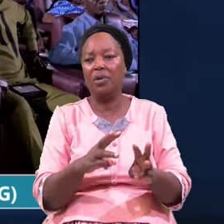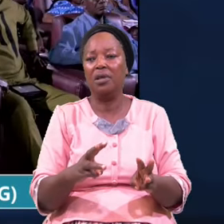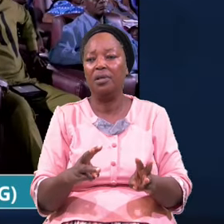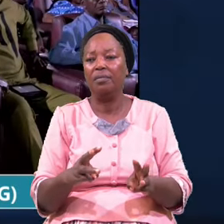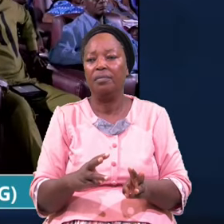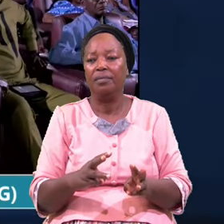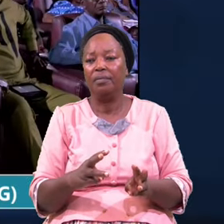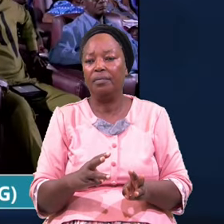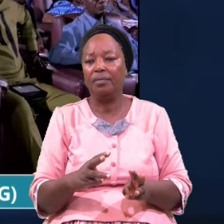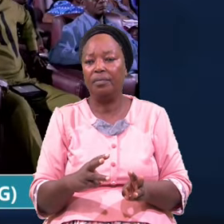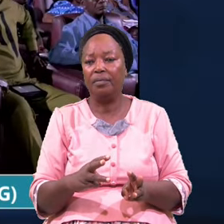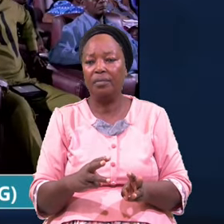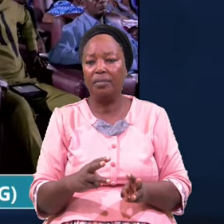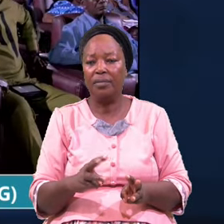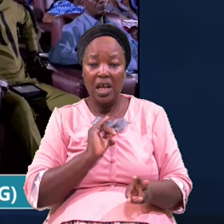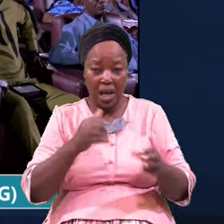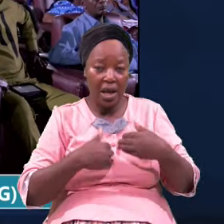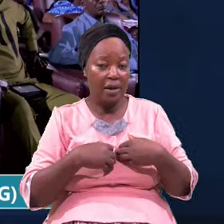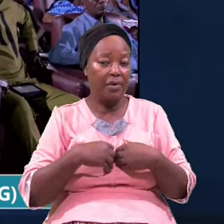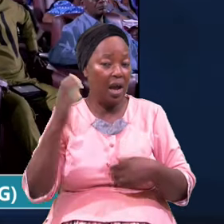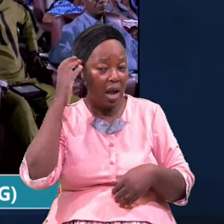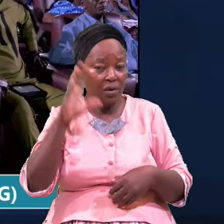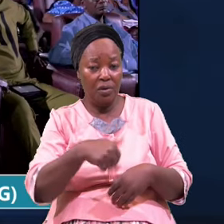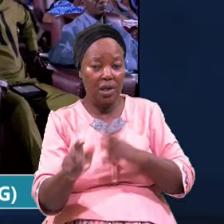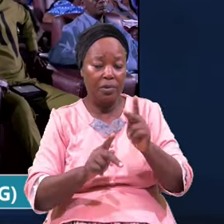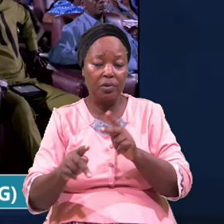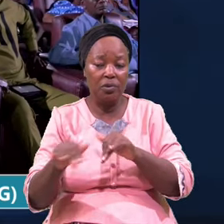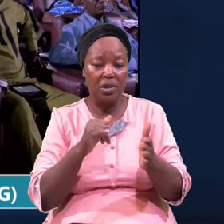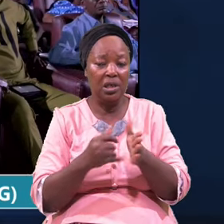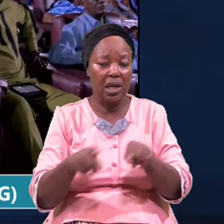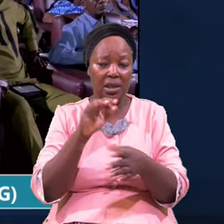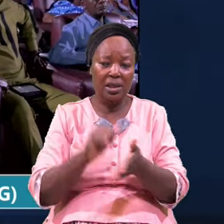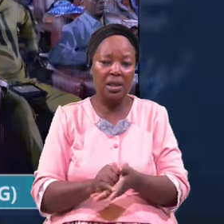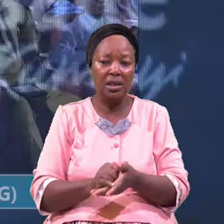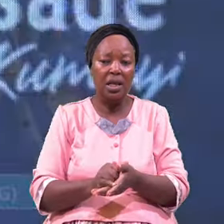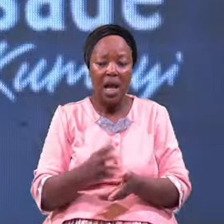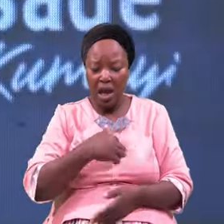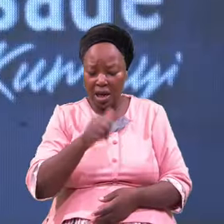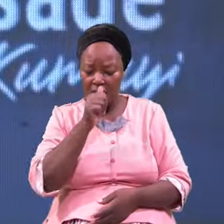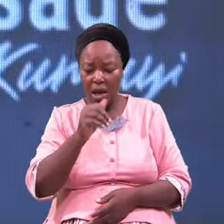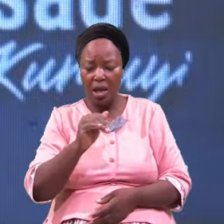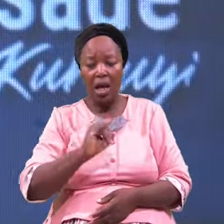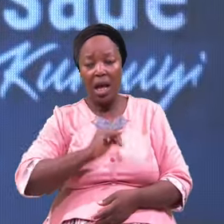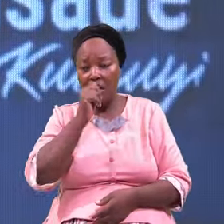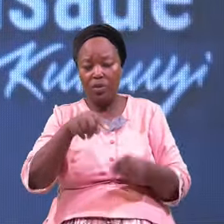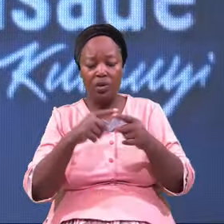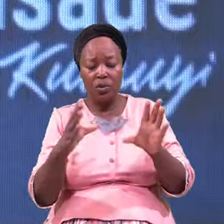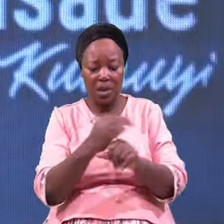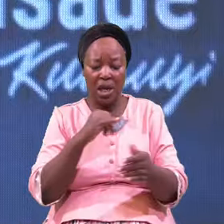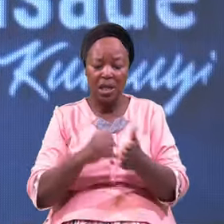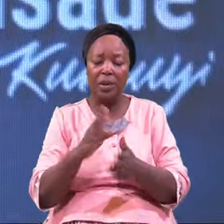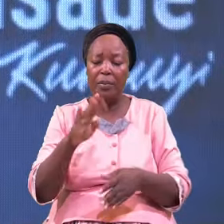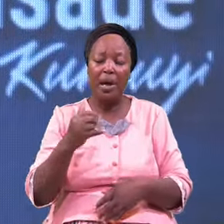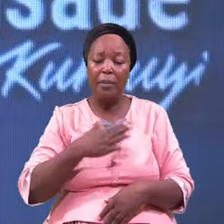I Have Had Other People Do It Like That And I Am Going To Get It By My